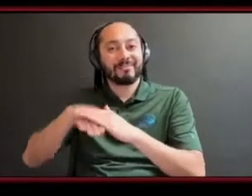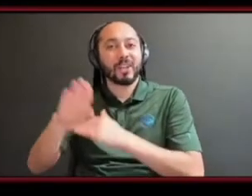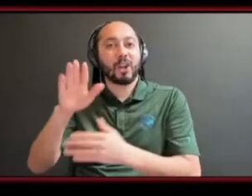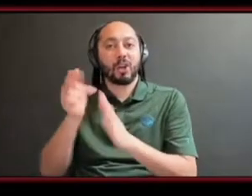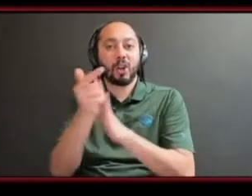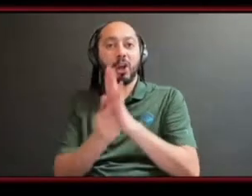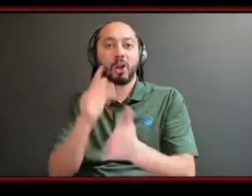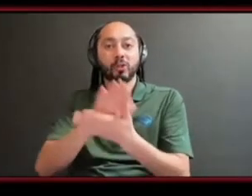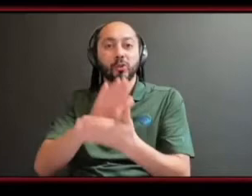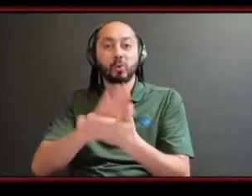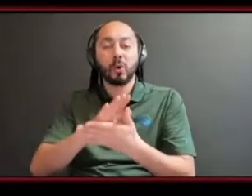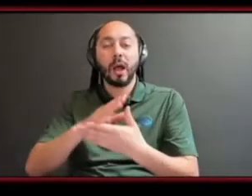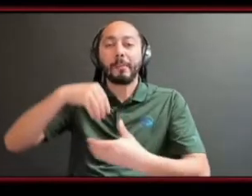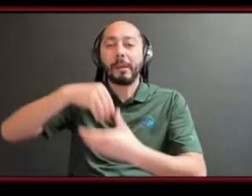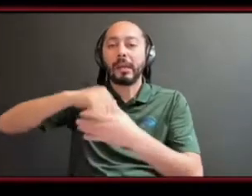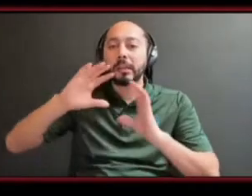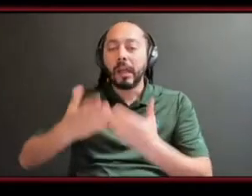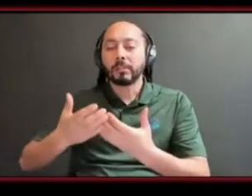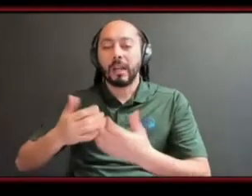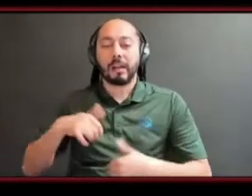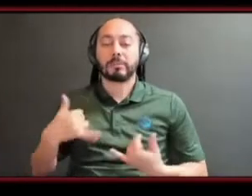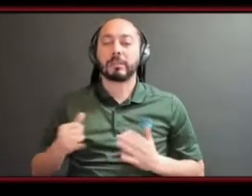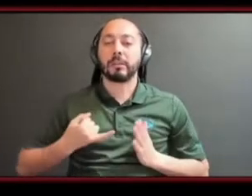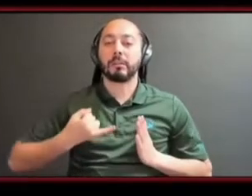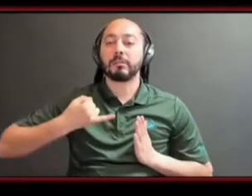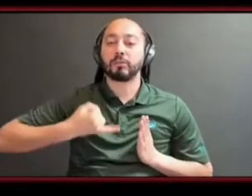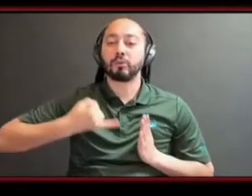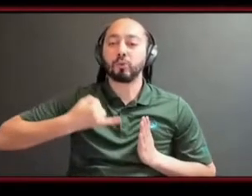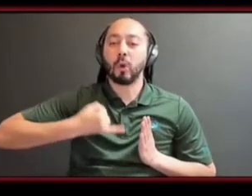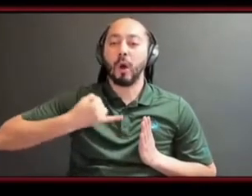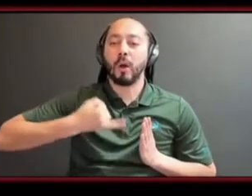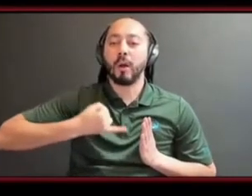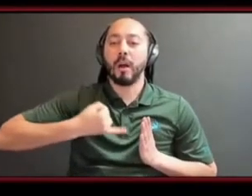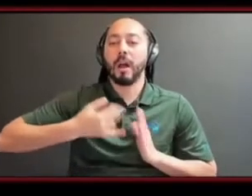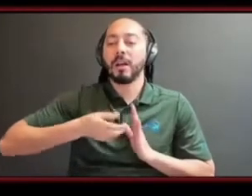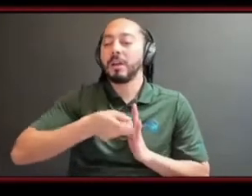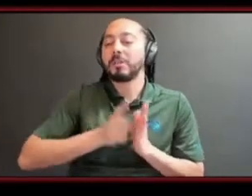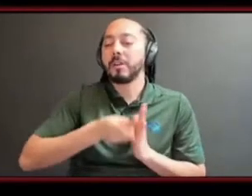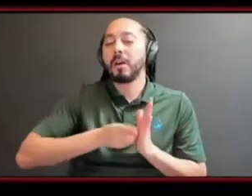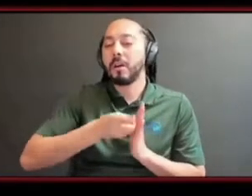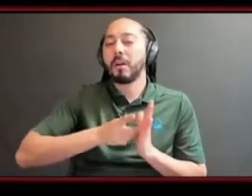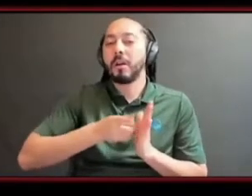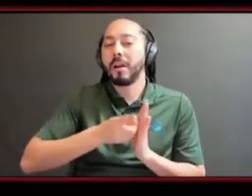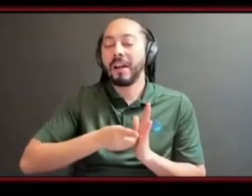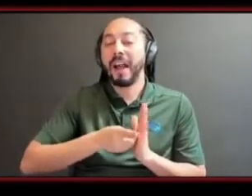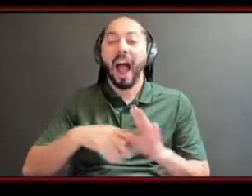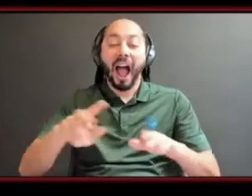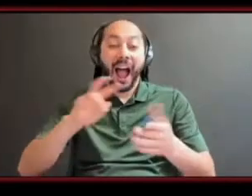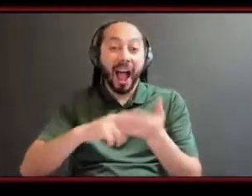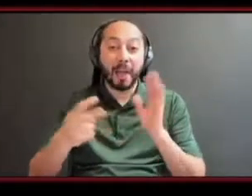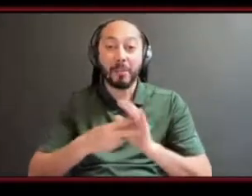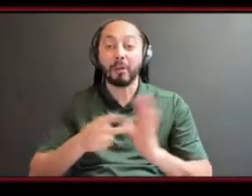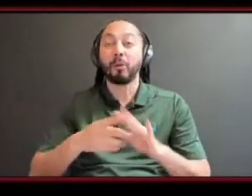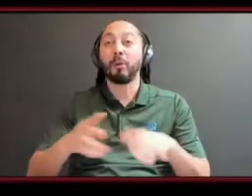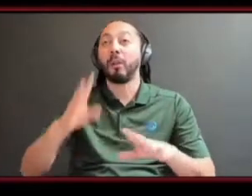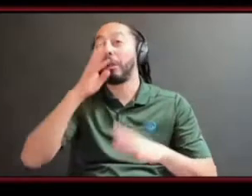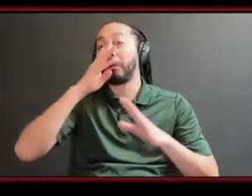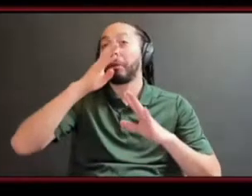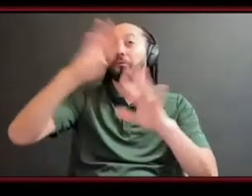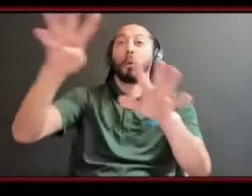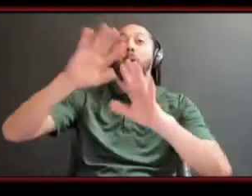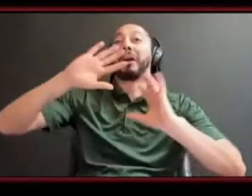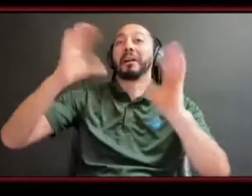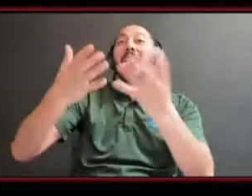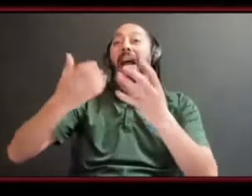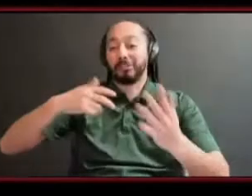like designs creating designs so during not not i'm not saying use the time that you have to work on that you're supposed to